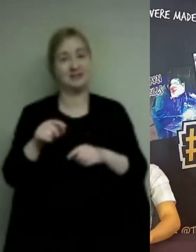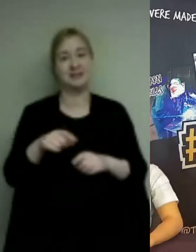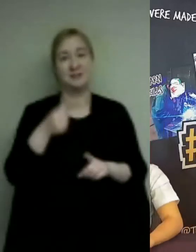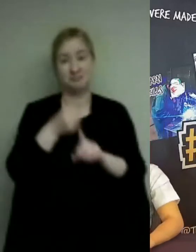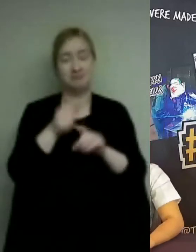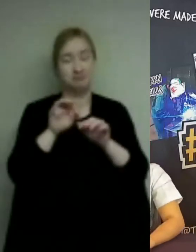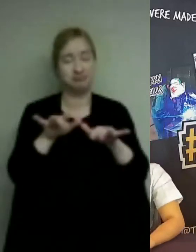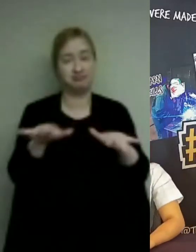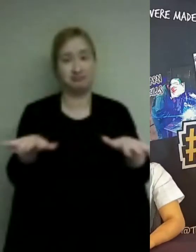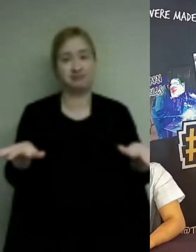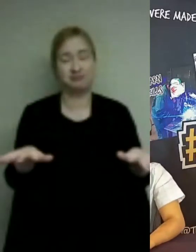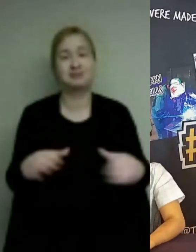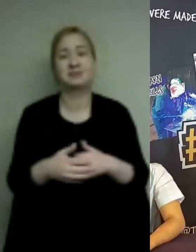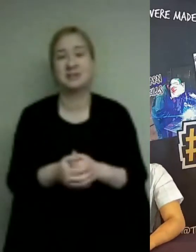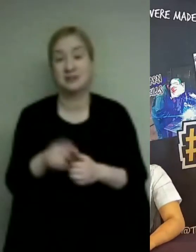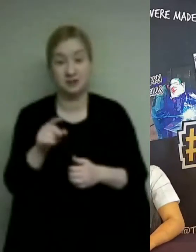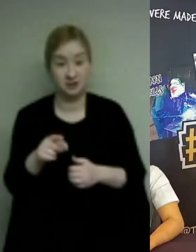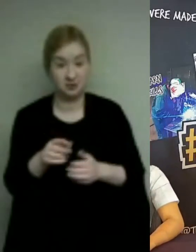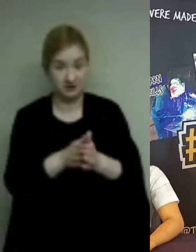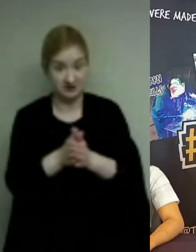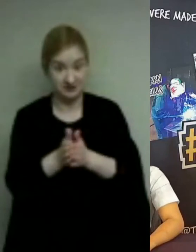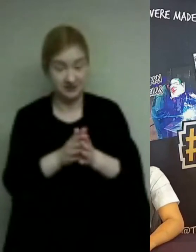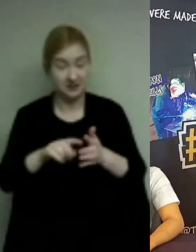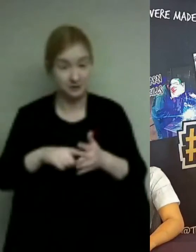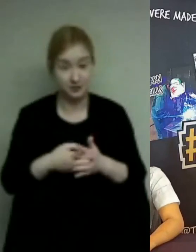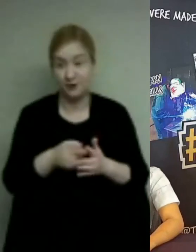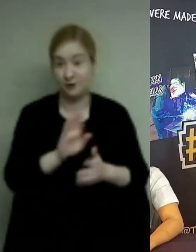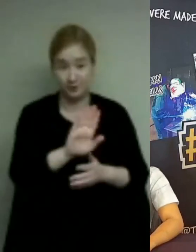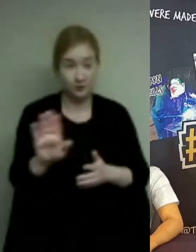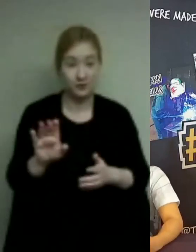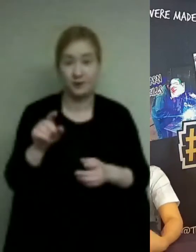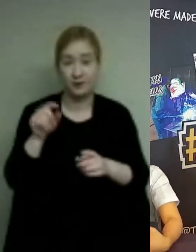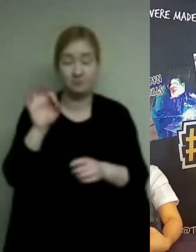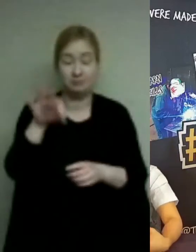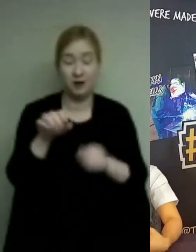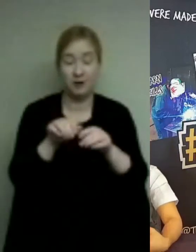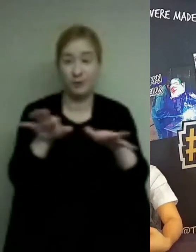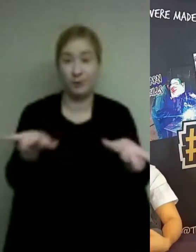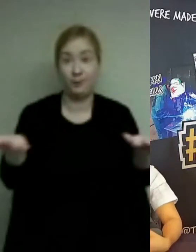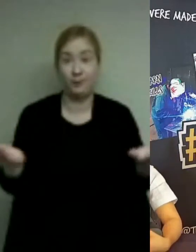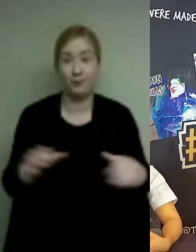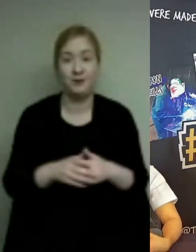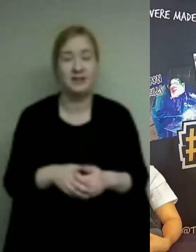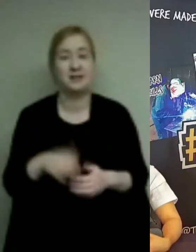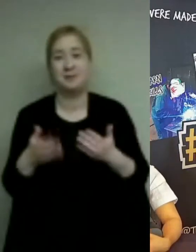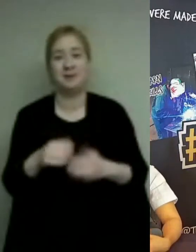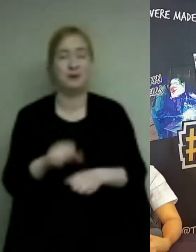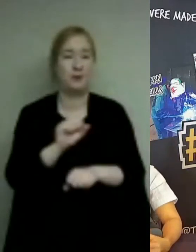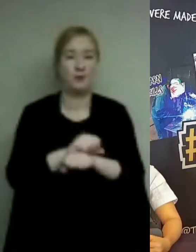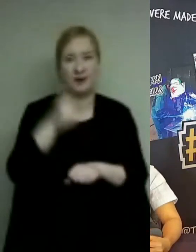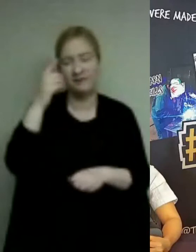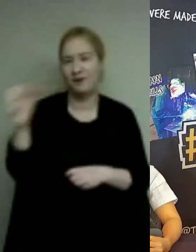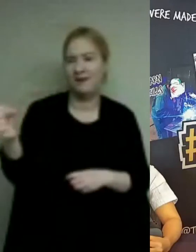in starting your own ripple effect by pitching your project a job alert or your work for hire for the next